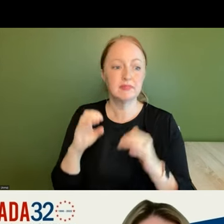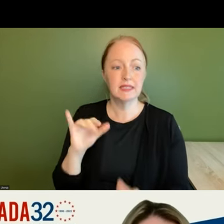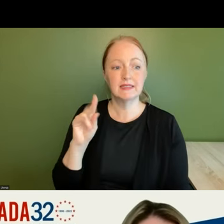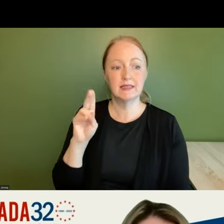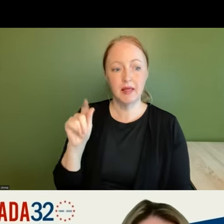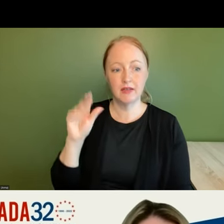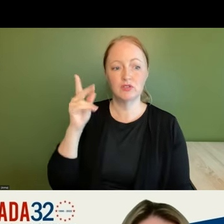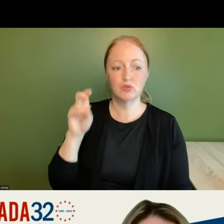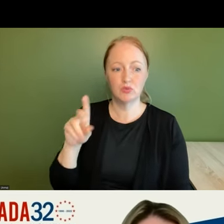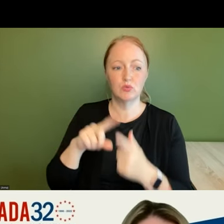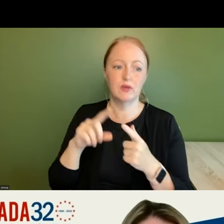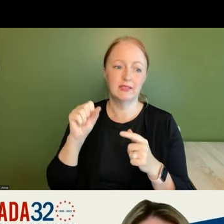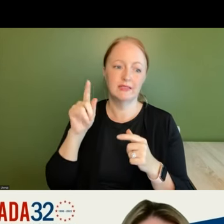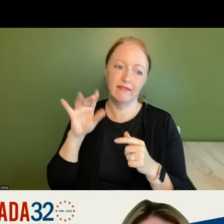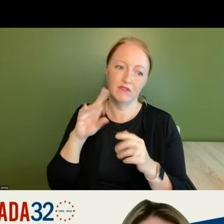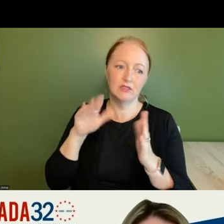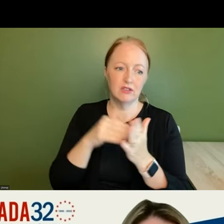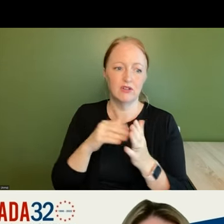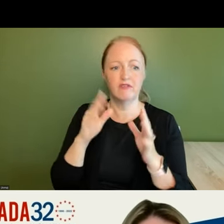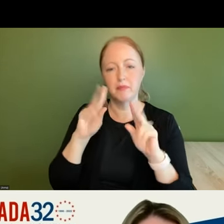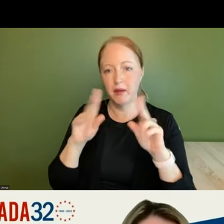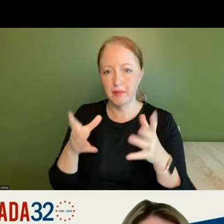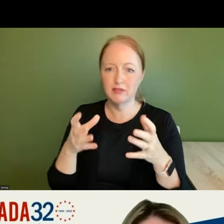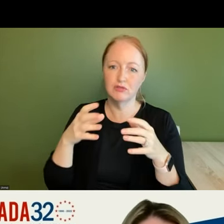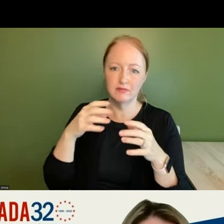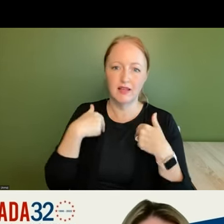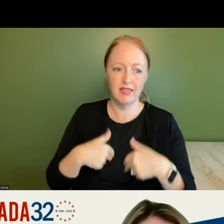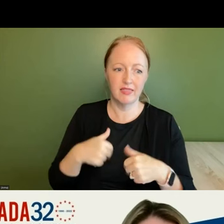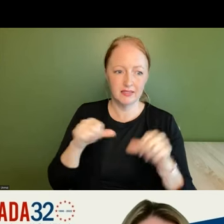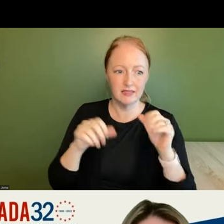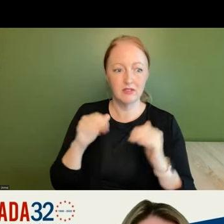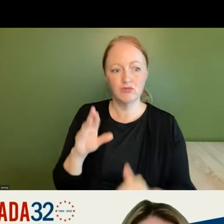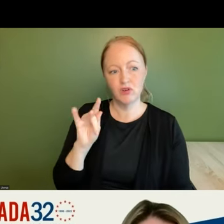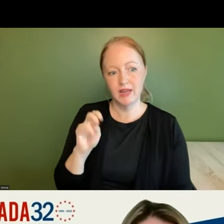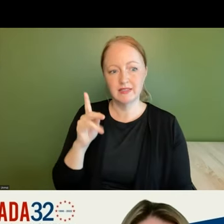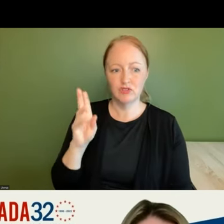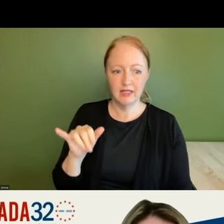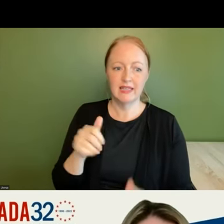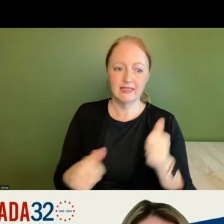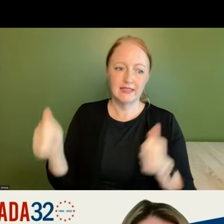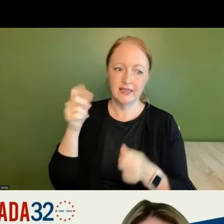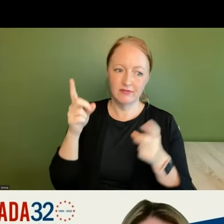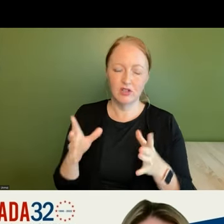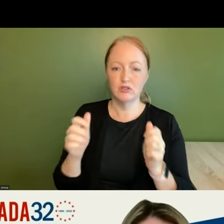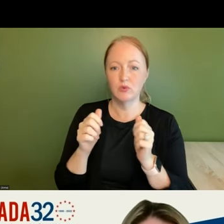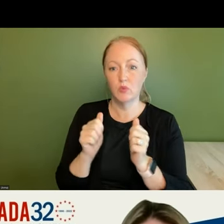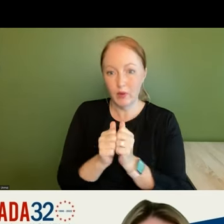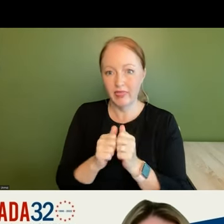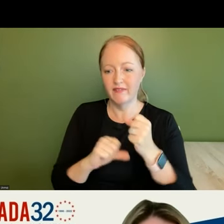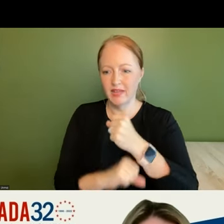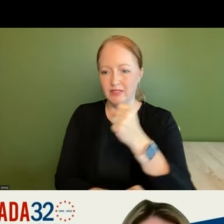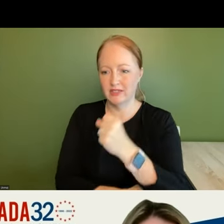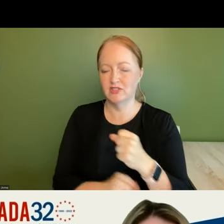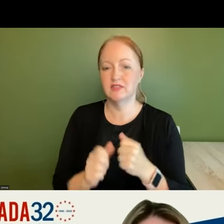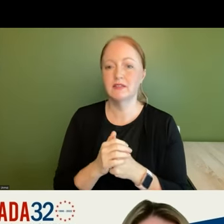who's with the stanford center for population health sciences ryan easterly who's an executive director of the with with